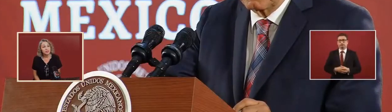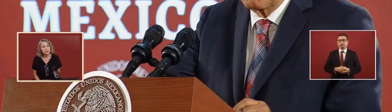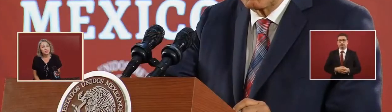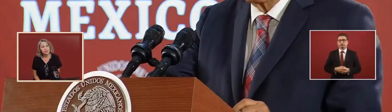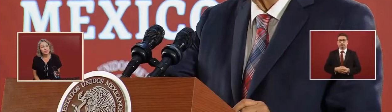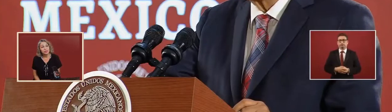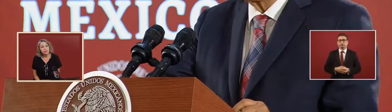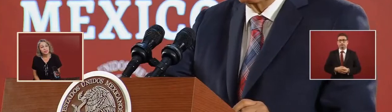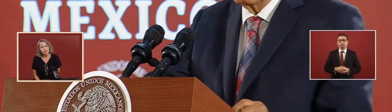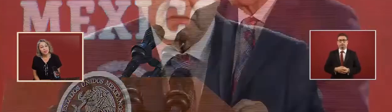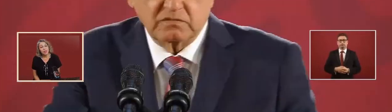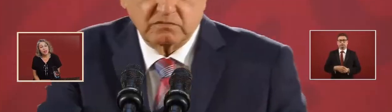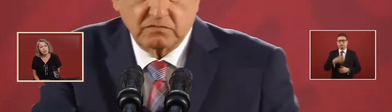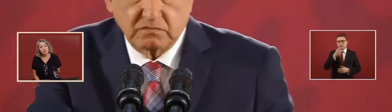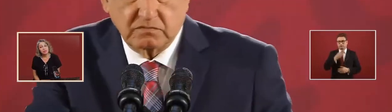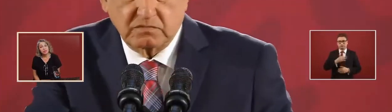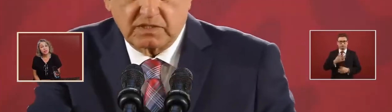informed